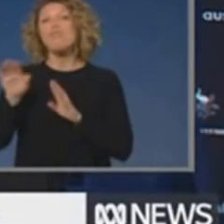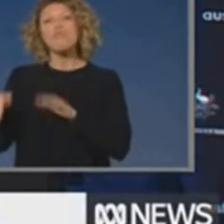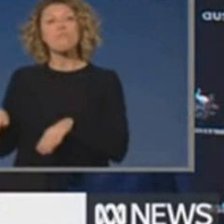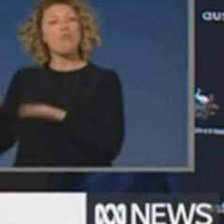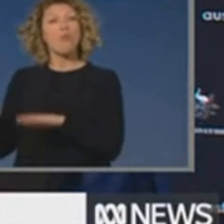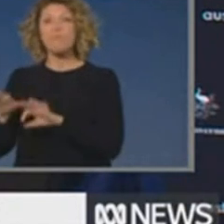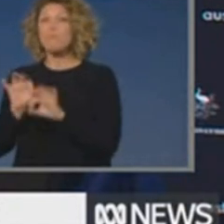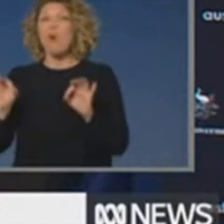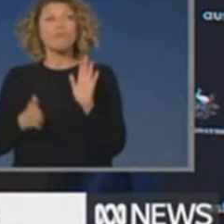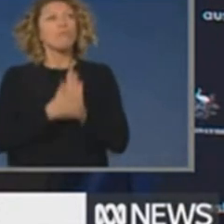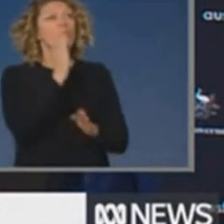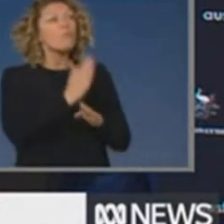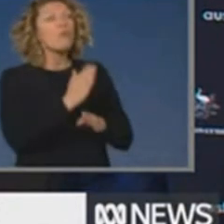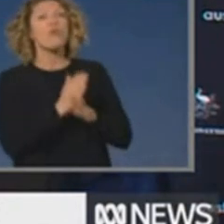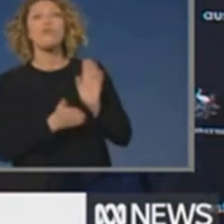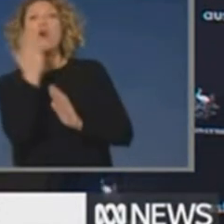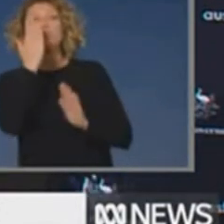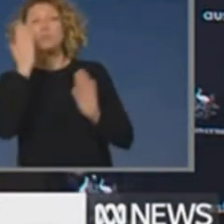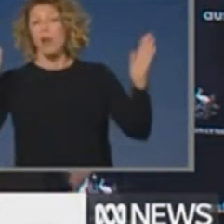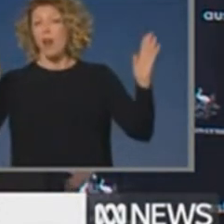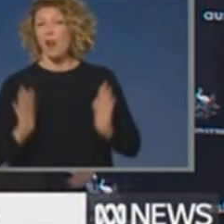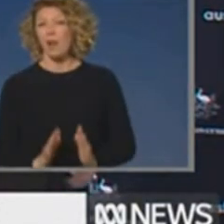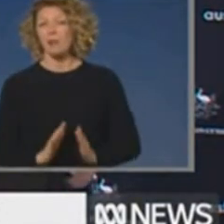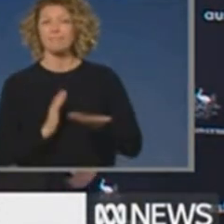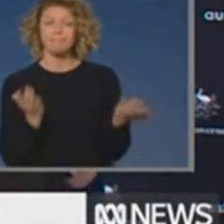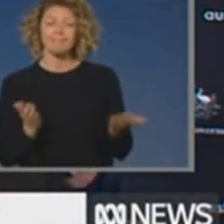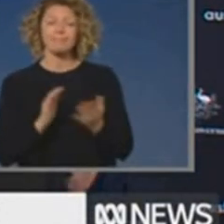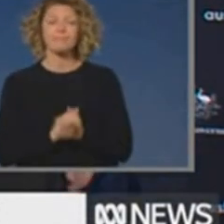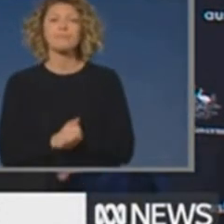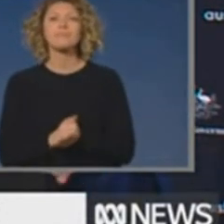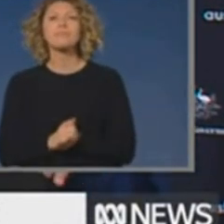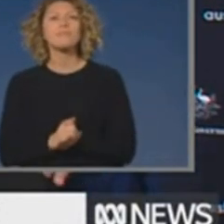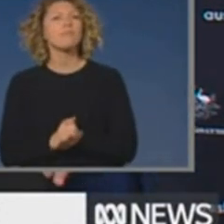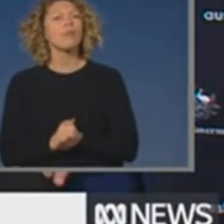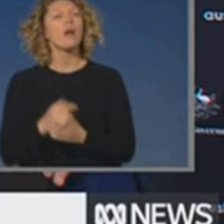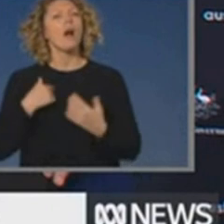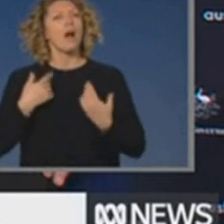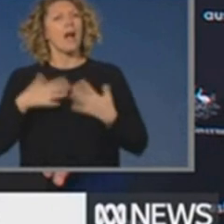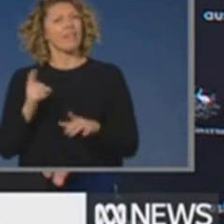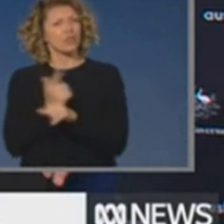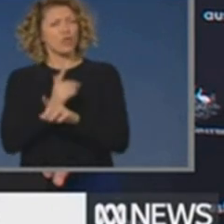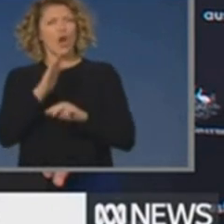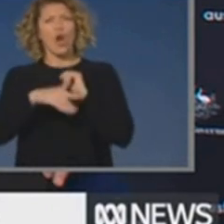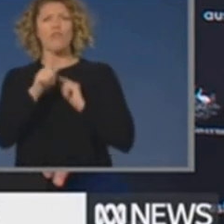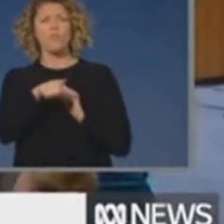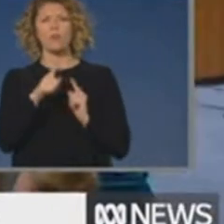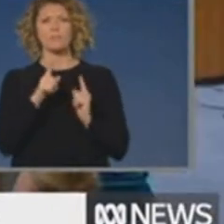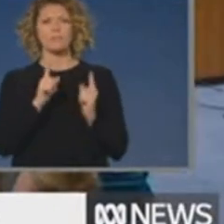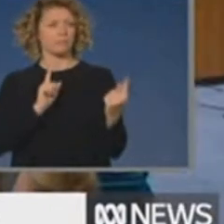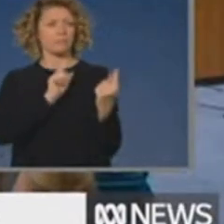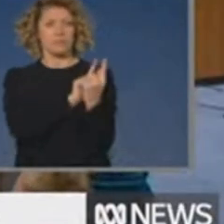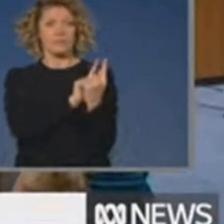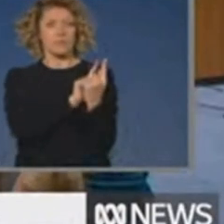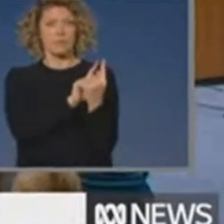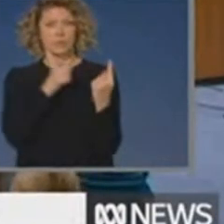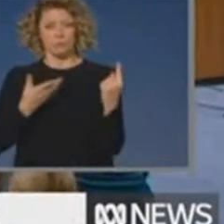Next slide. So I said before that the effective reproduction rate is not